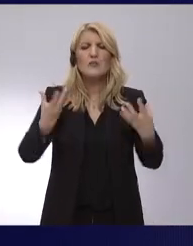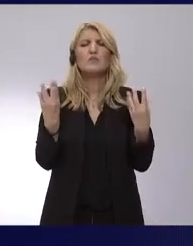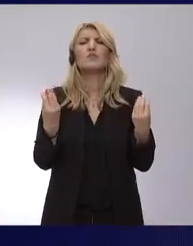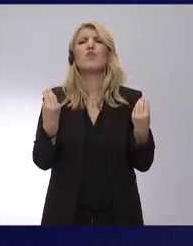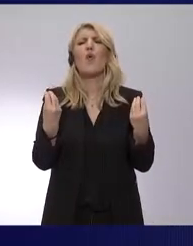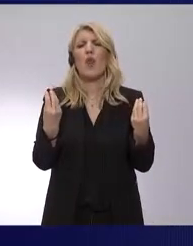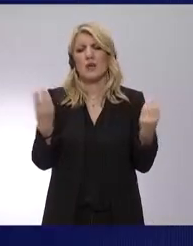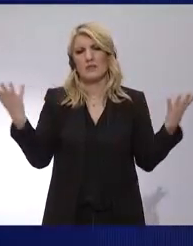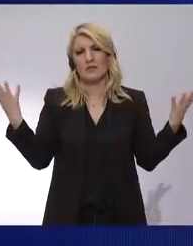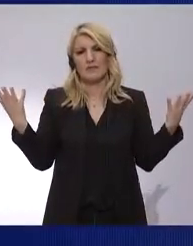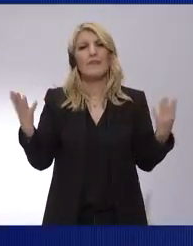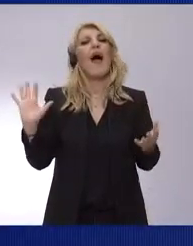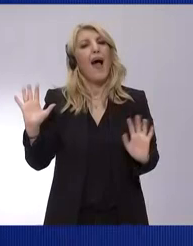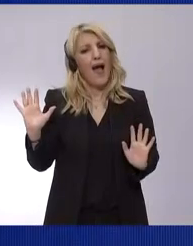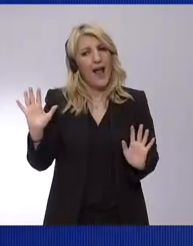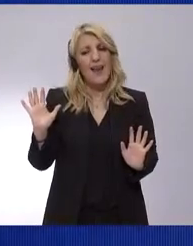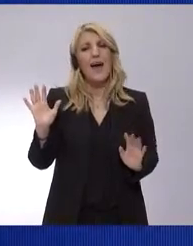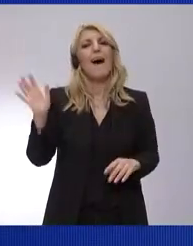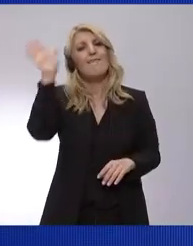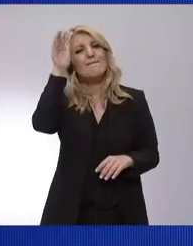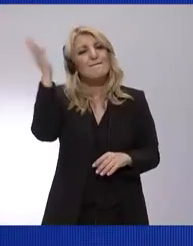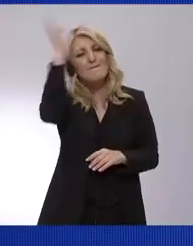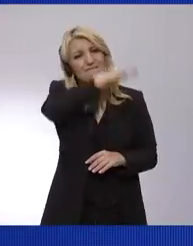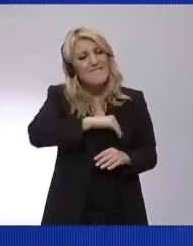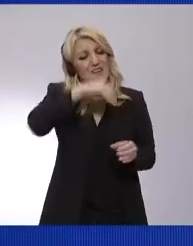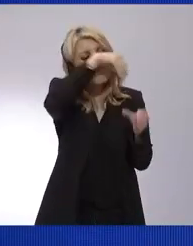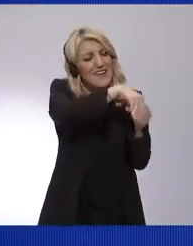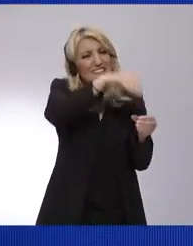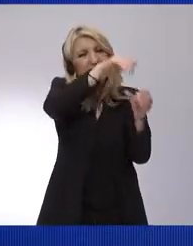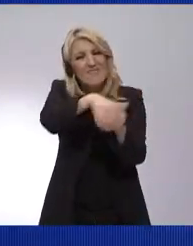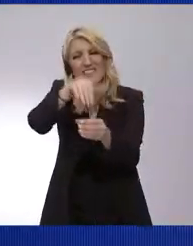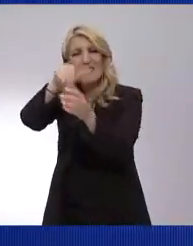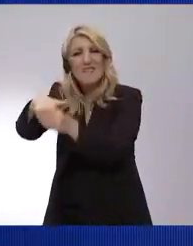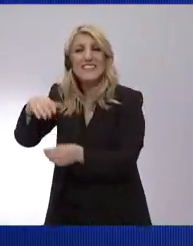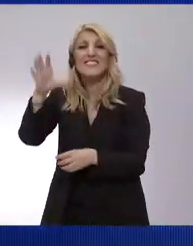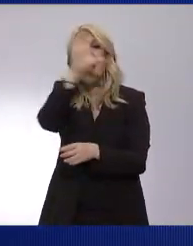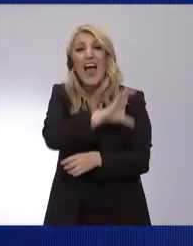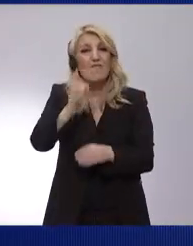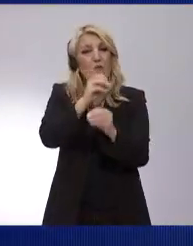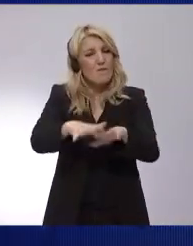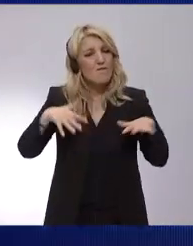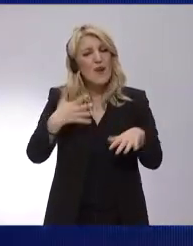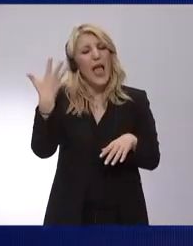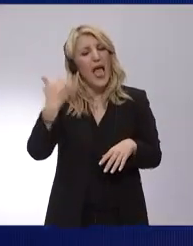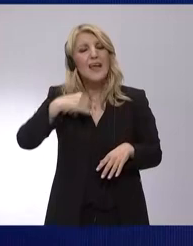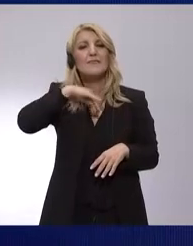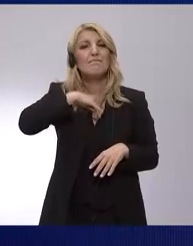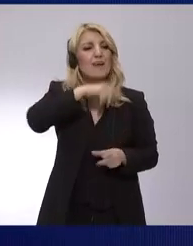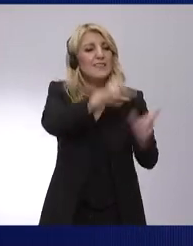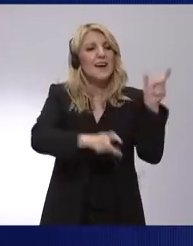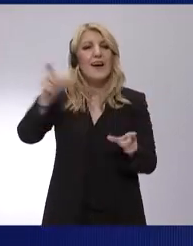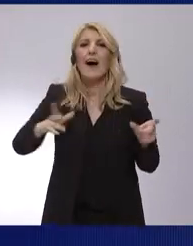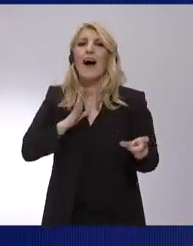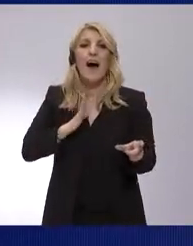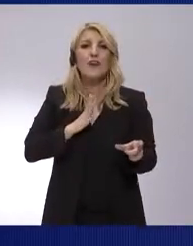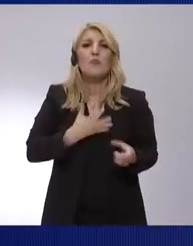them. Like our Greek team in the European Parliament, which is doing an incredible job under the leadership